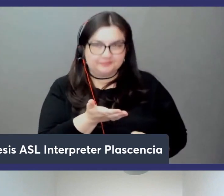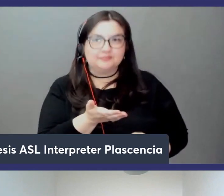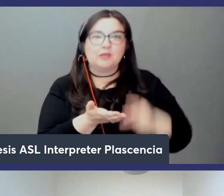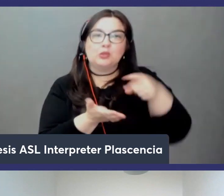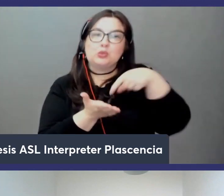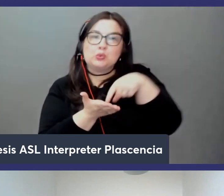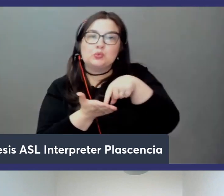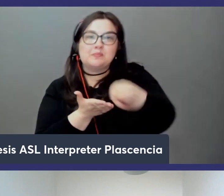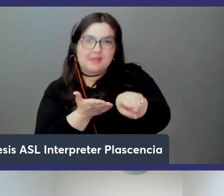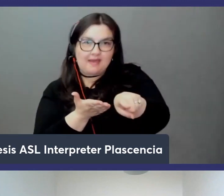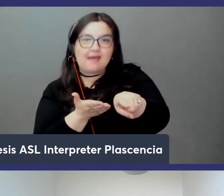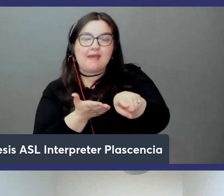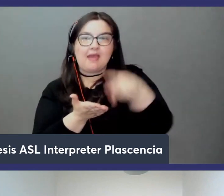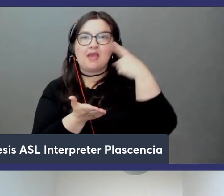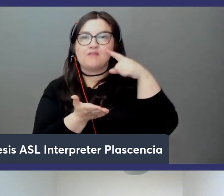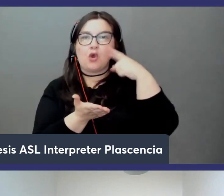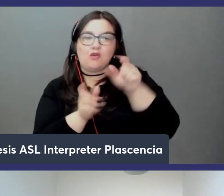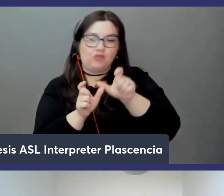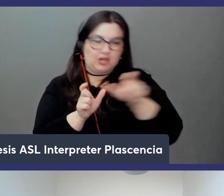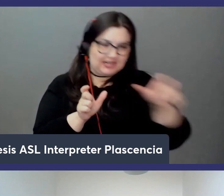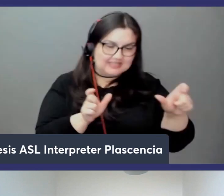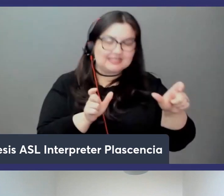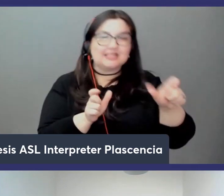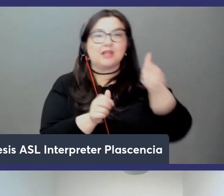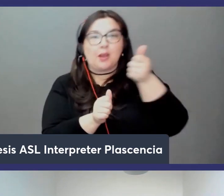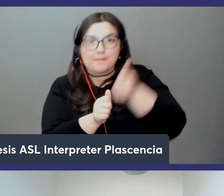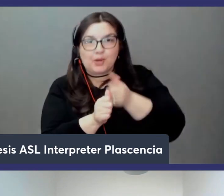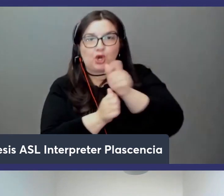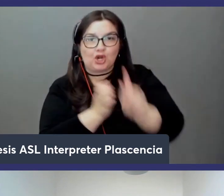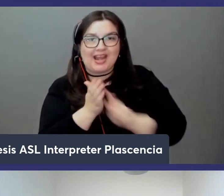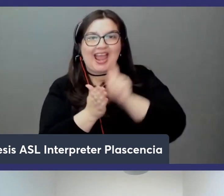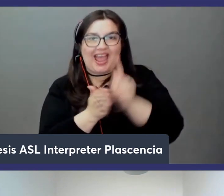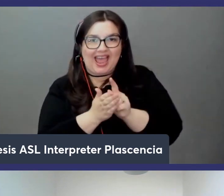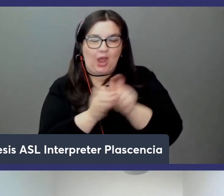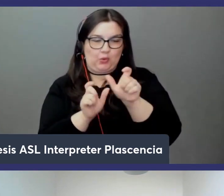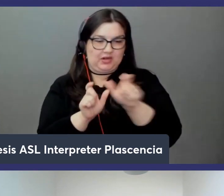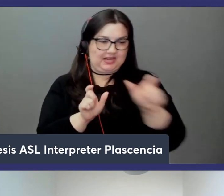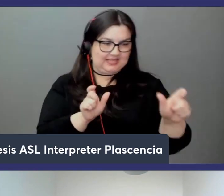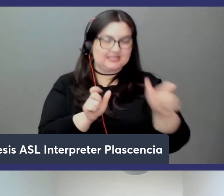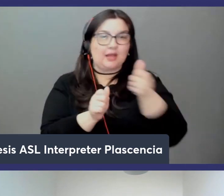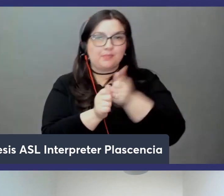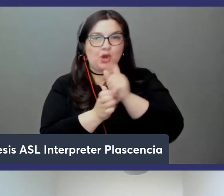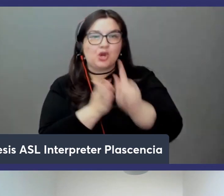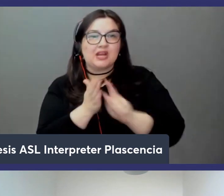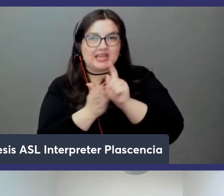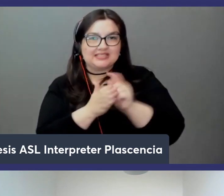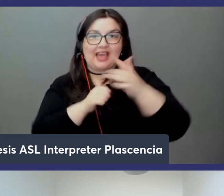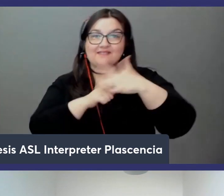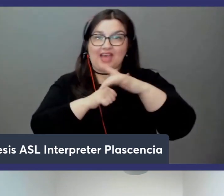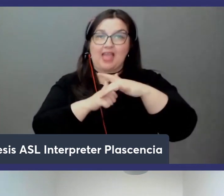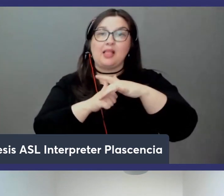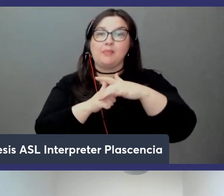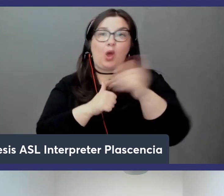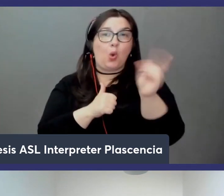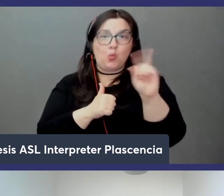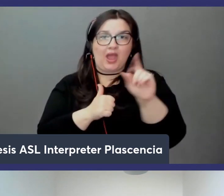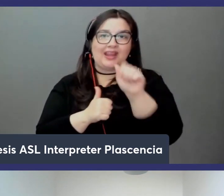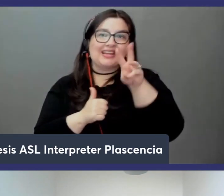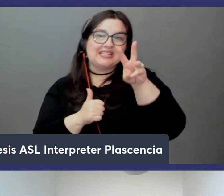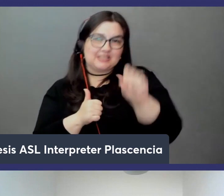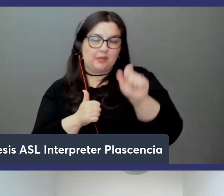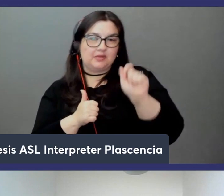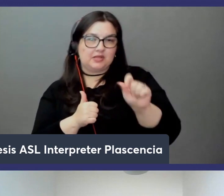for in uh for the instance per hour uh the instance hour pricing for memory db is available on our website aws